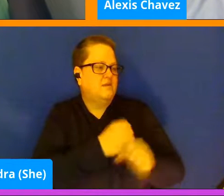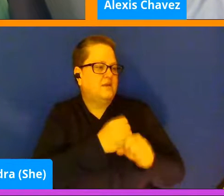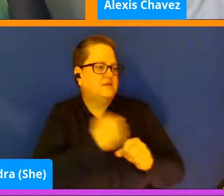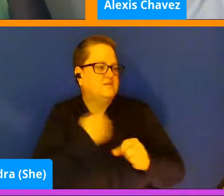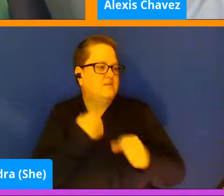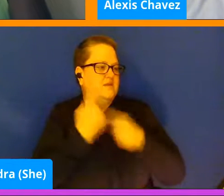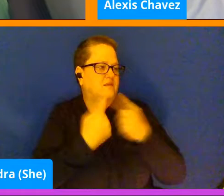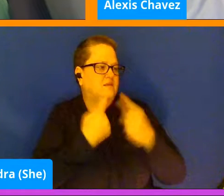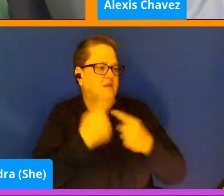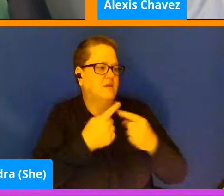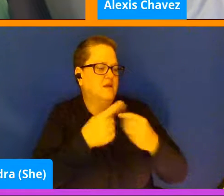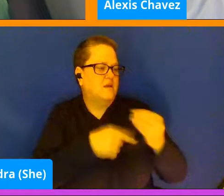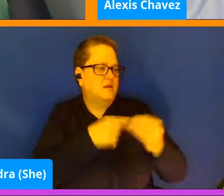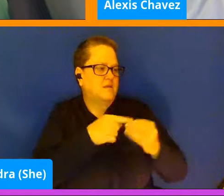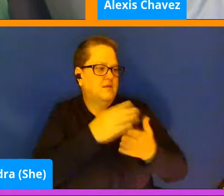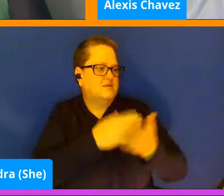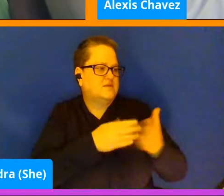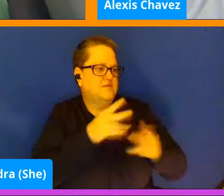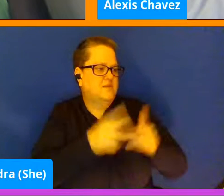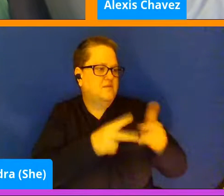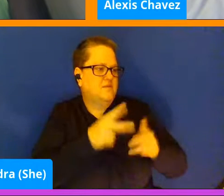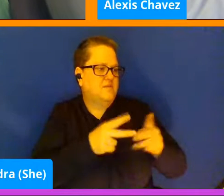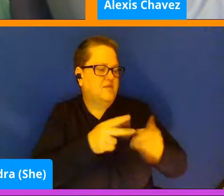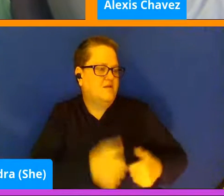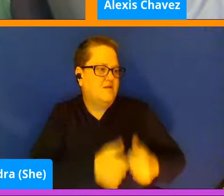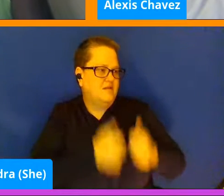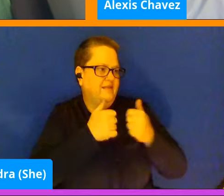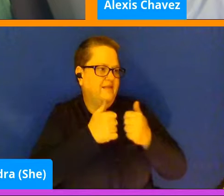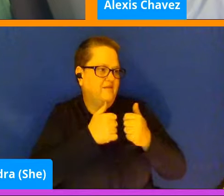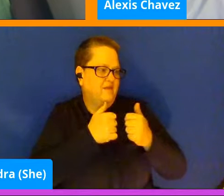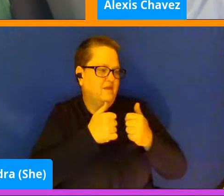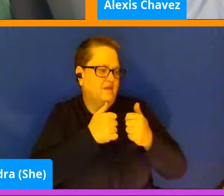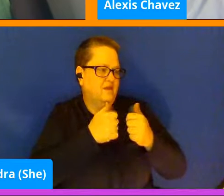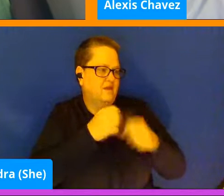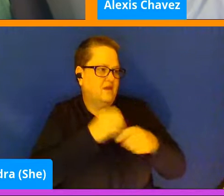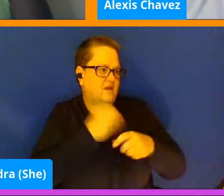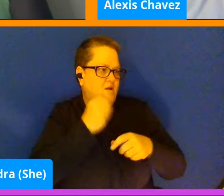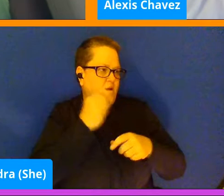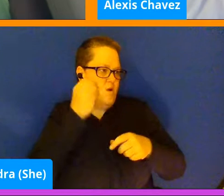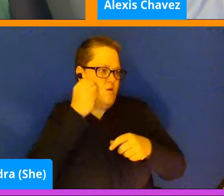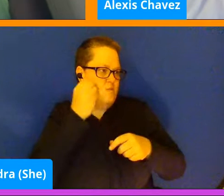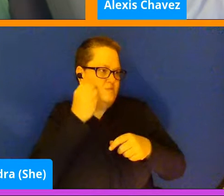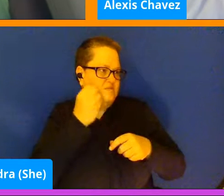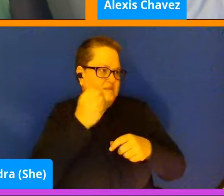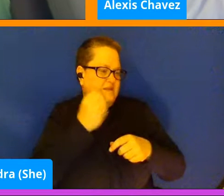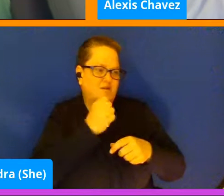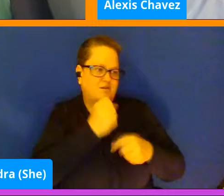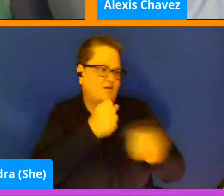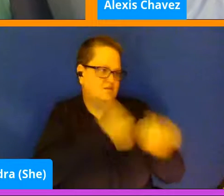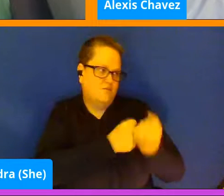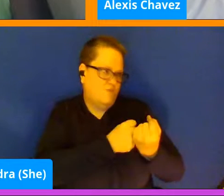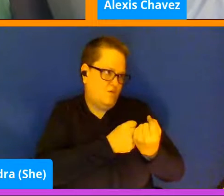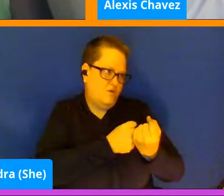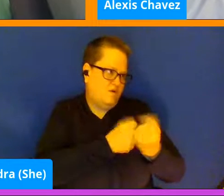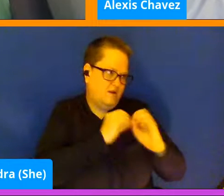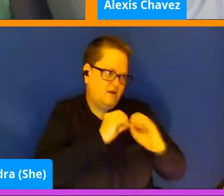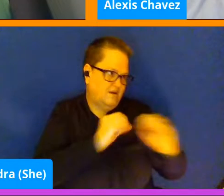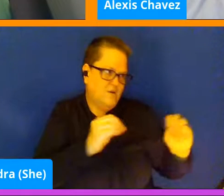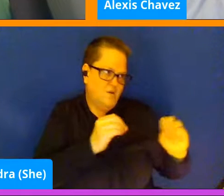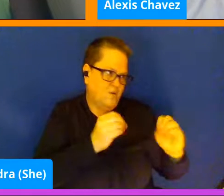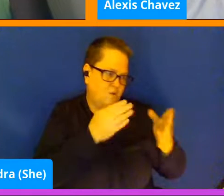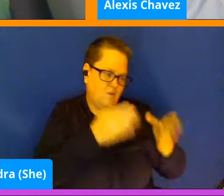in homes where they're not affirmed in any way. And, you know,